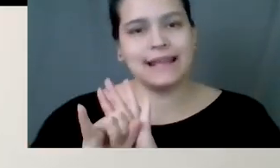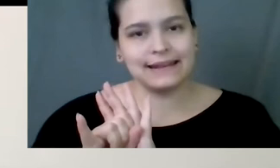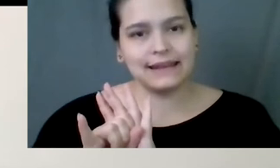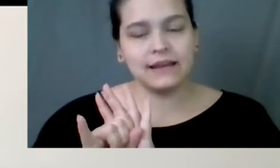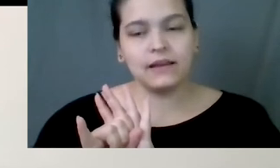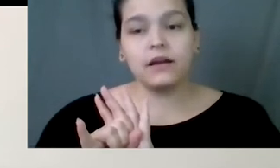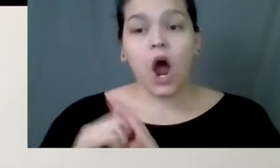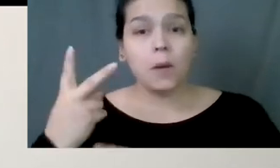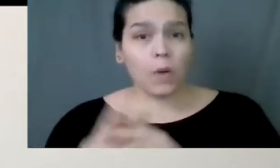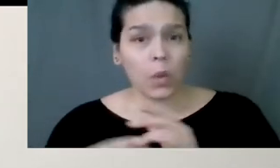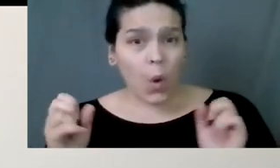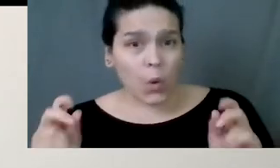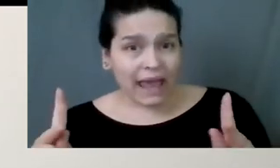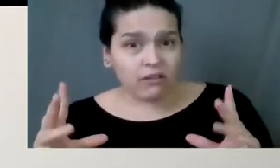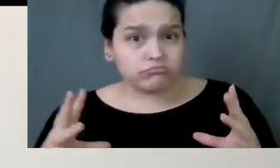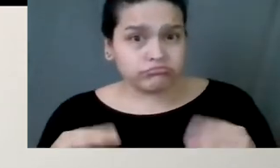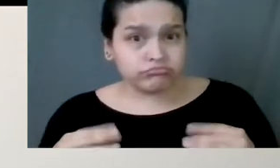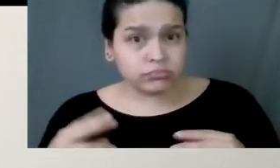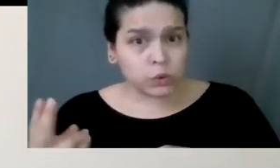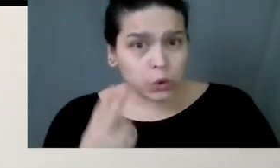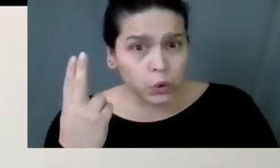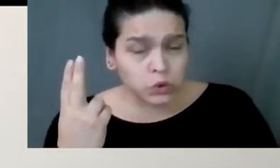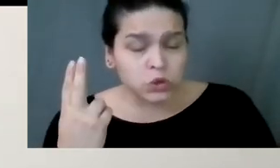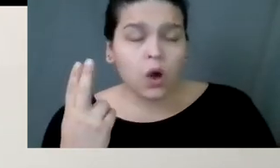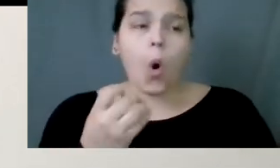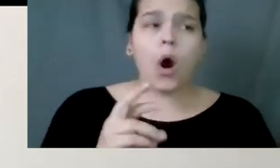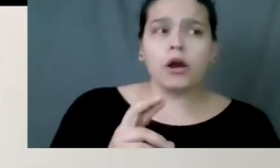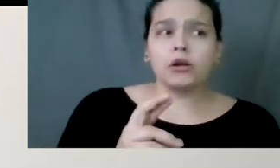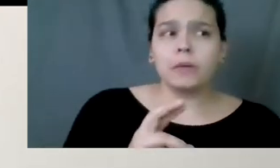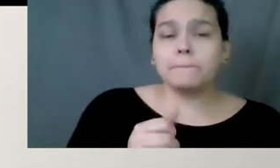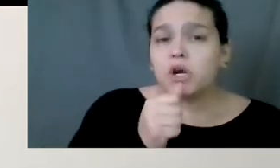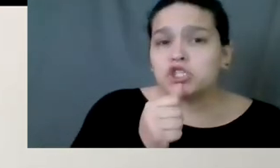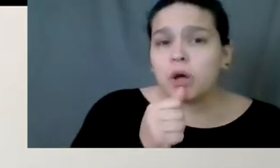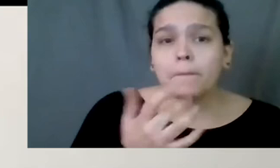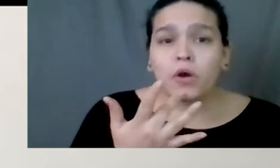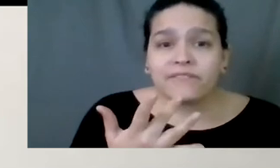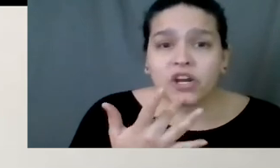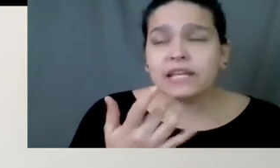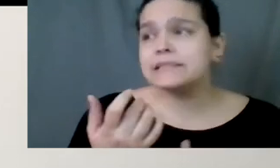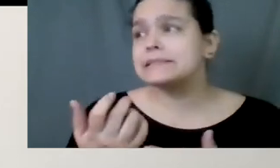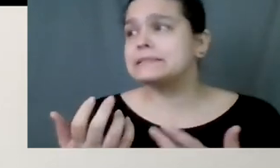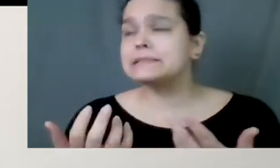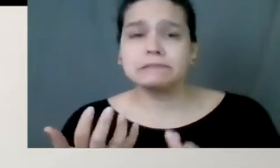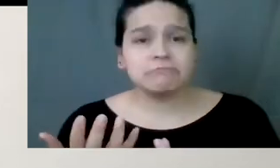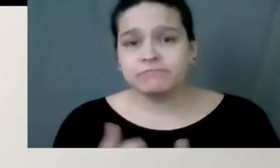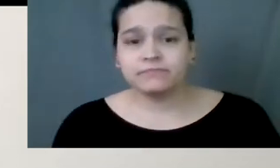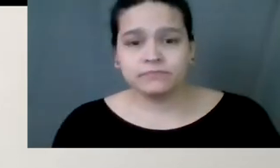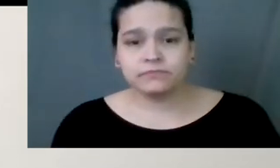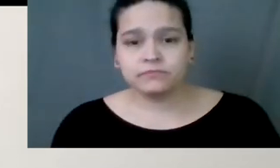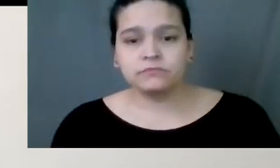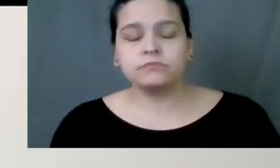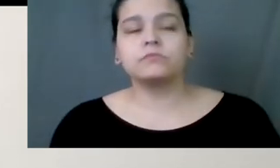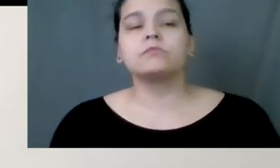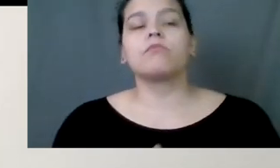are both okay to use as an amount of matter of personal preference. And then